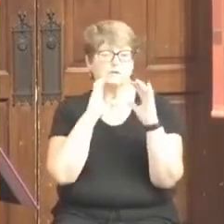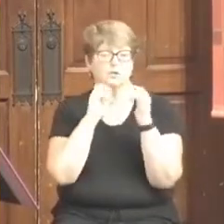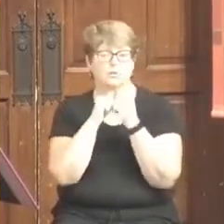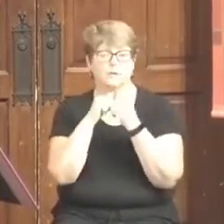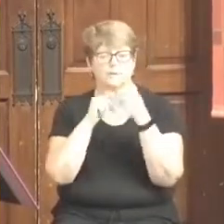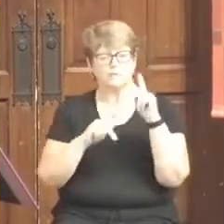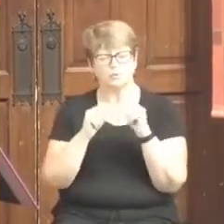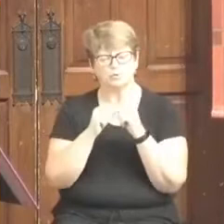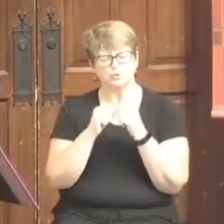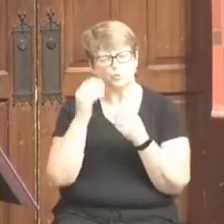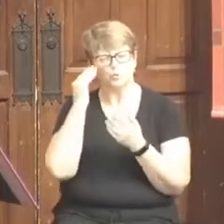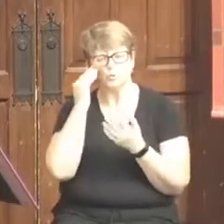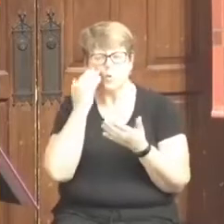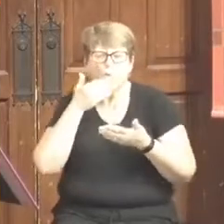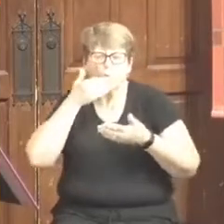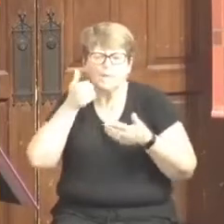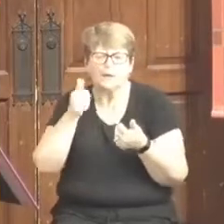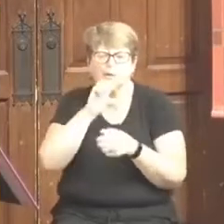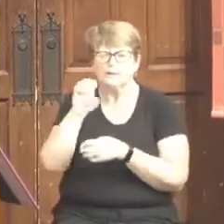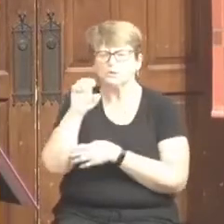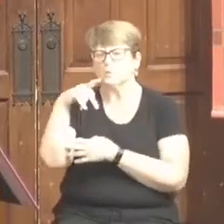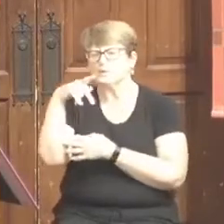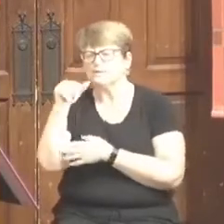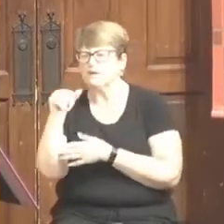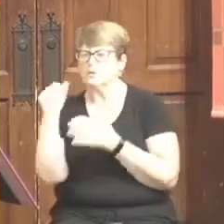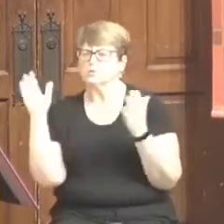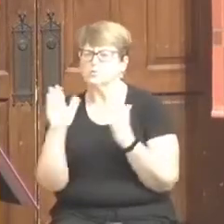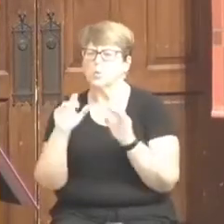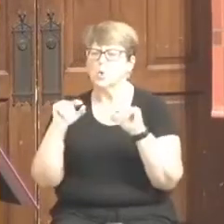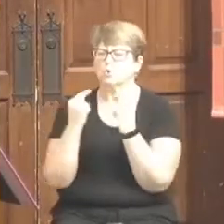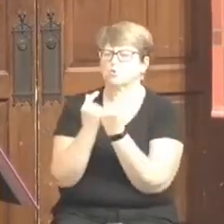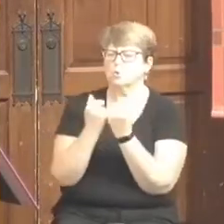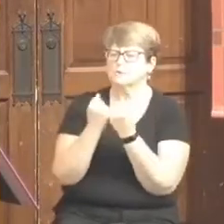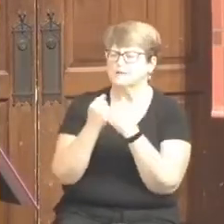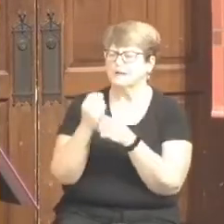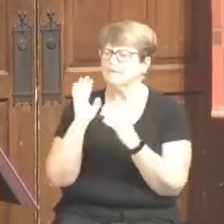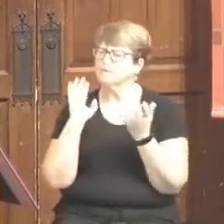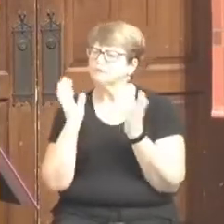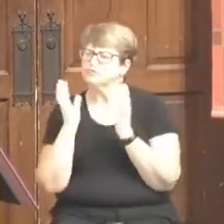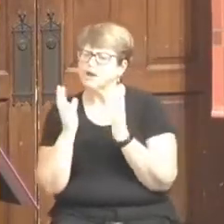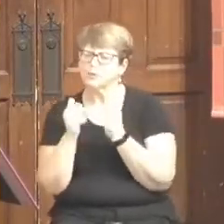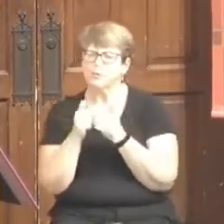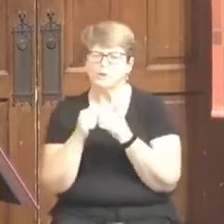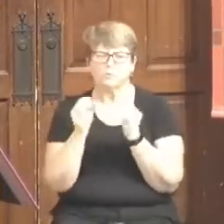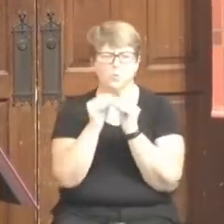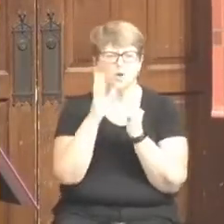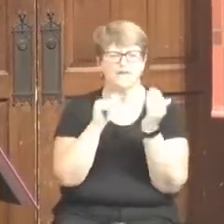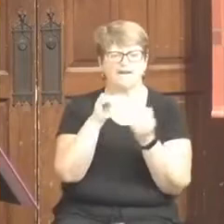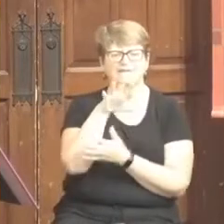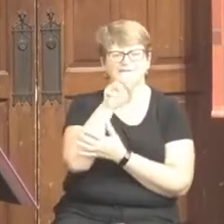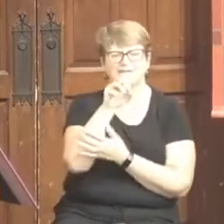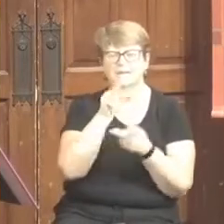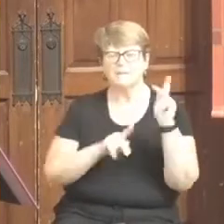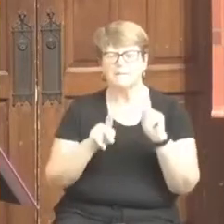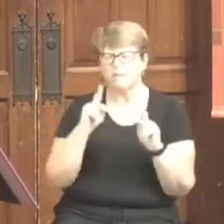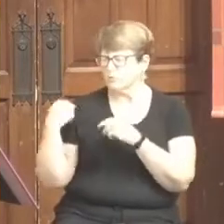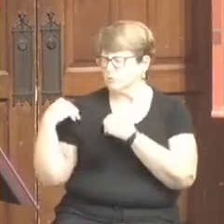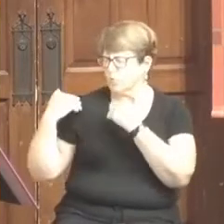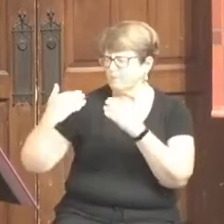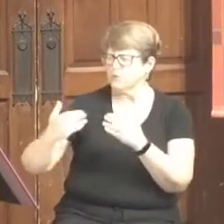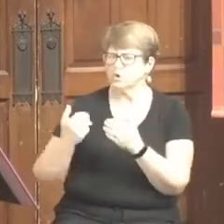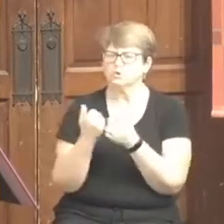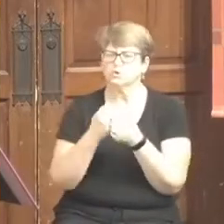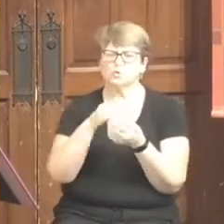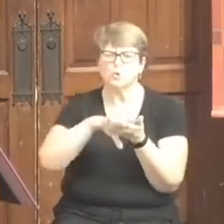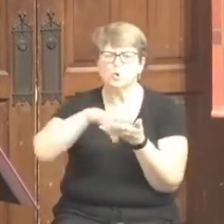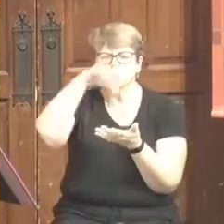more about eastern Pennsylvania in small groups. And I've talked to more than 50 people so far just to learn